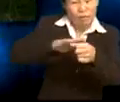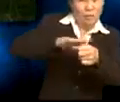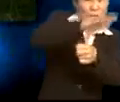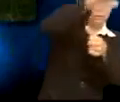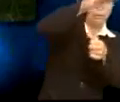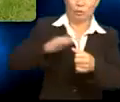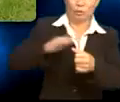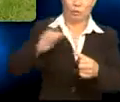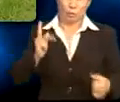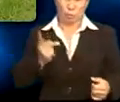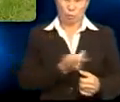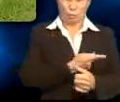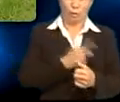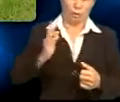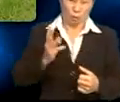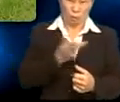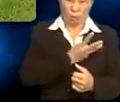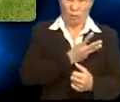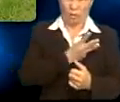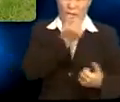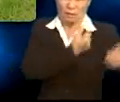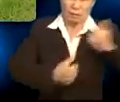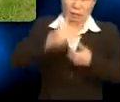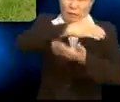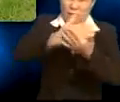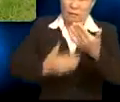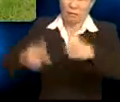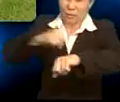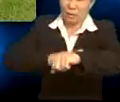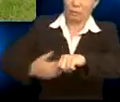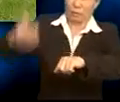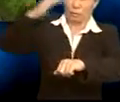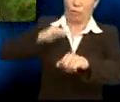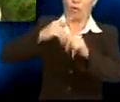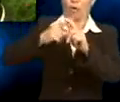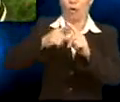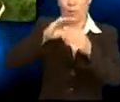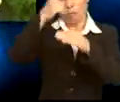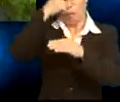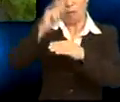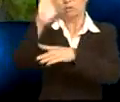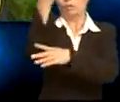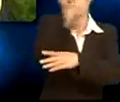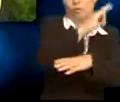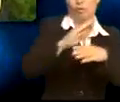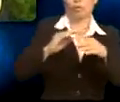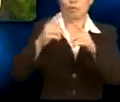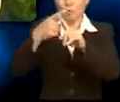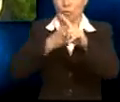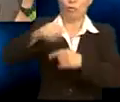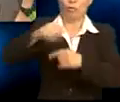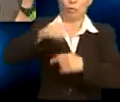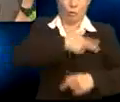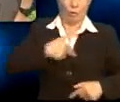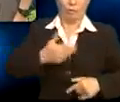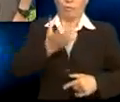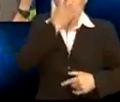we suffered from some time ago? Yeah. It was because of the forest fires in Indonesia. My little sister had to wear a mask